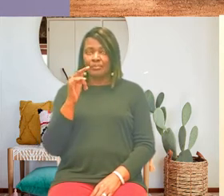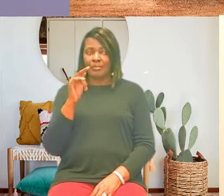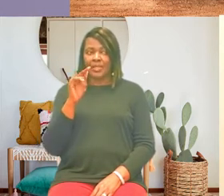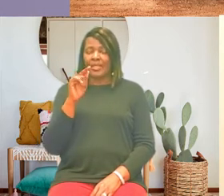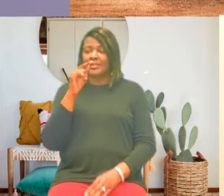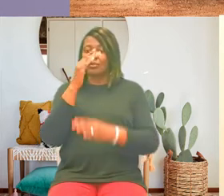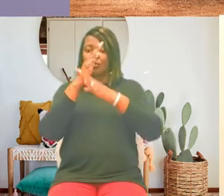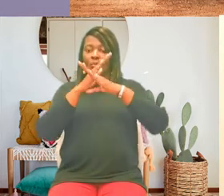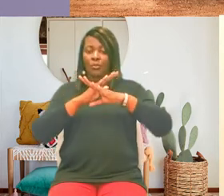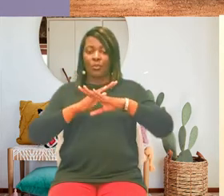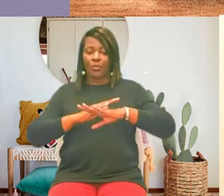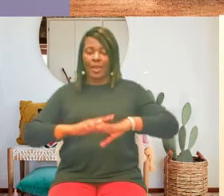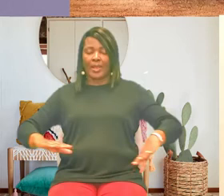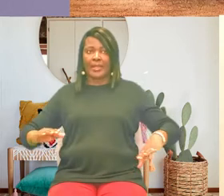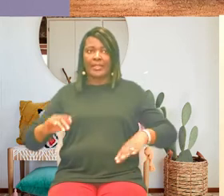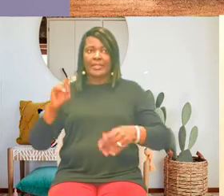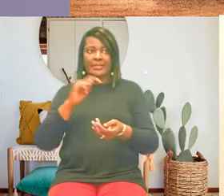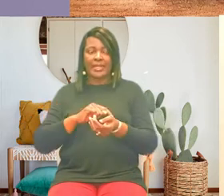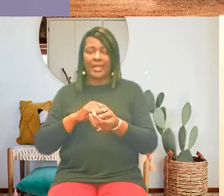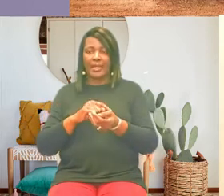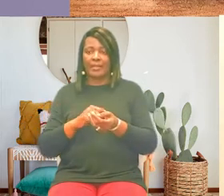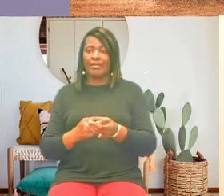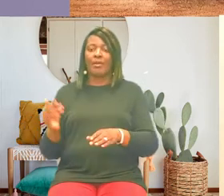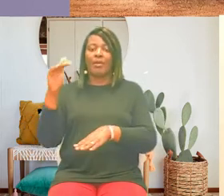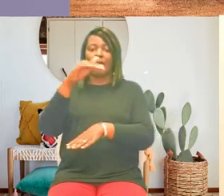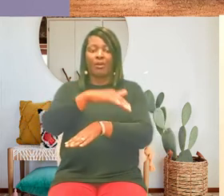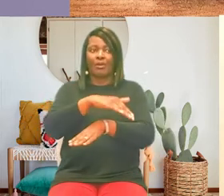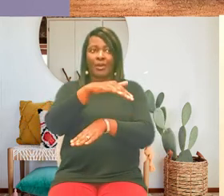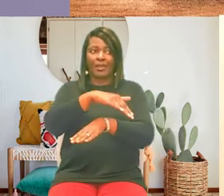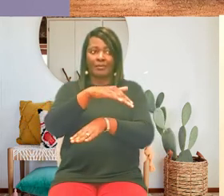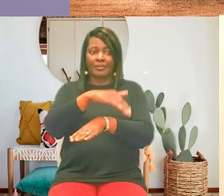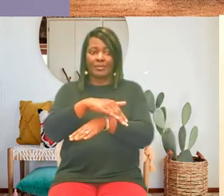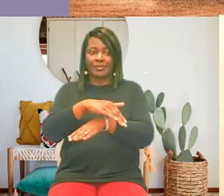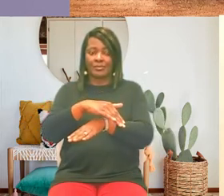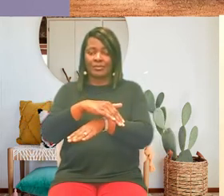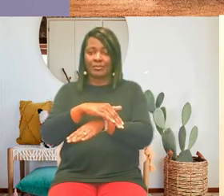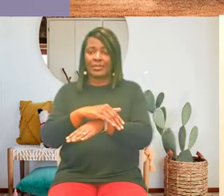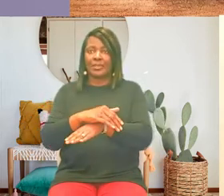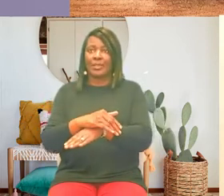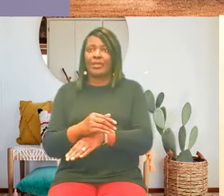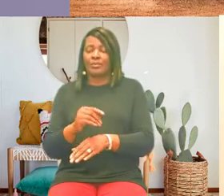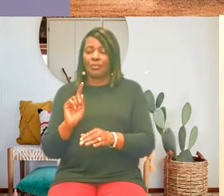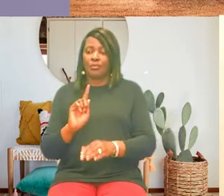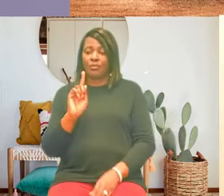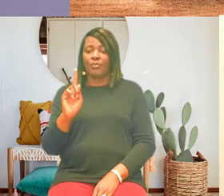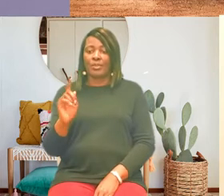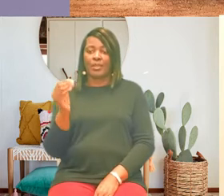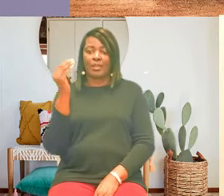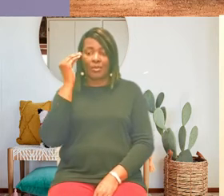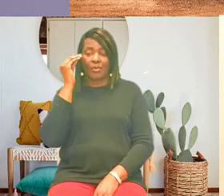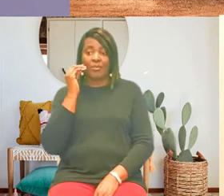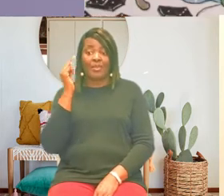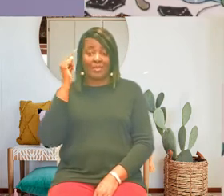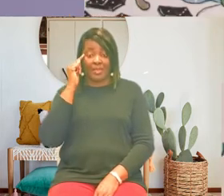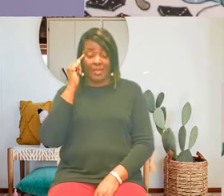you could have heard a butterfly sigh for the rest of that day we went home with plenty on our